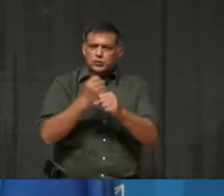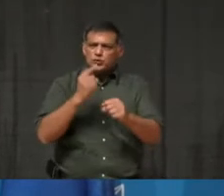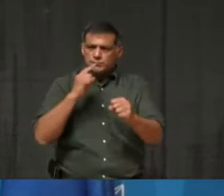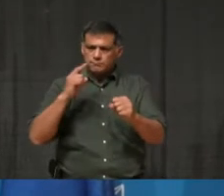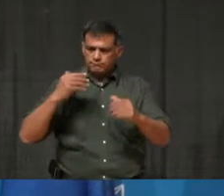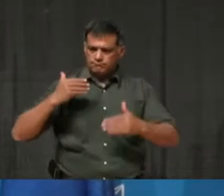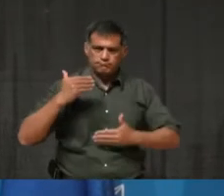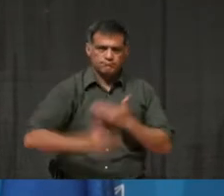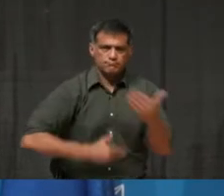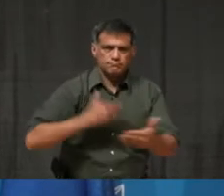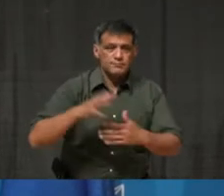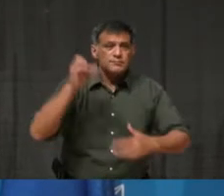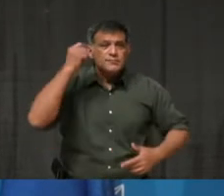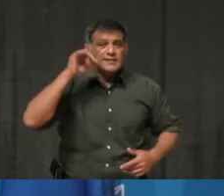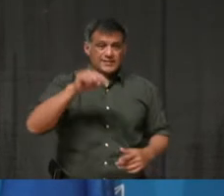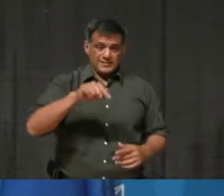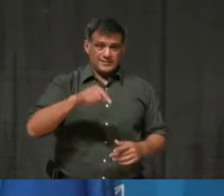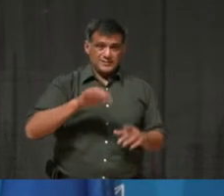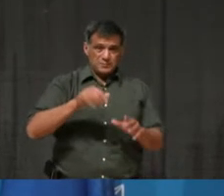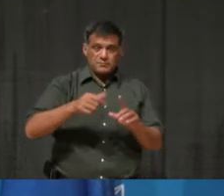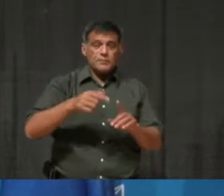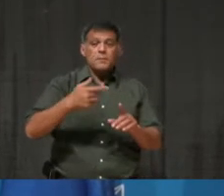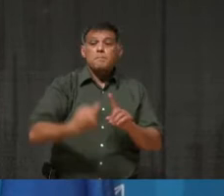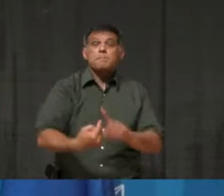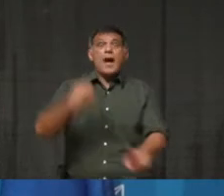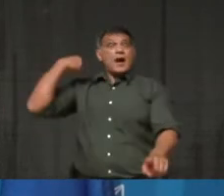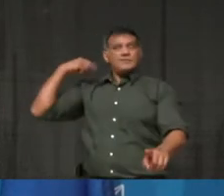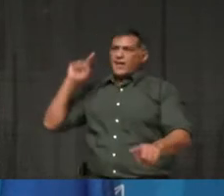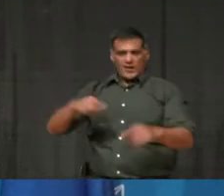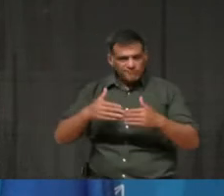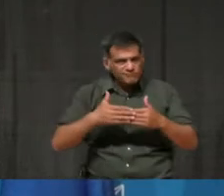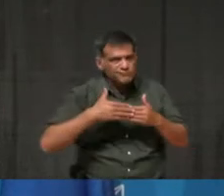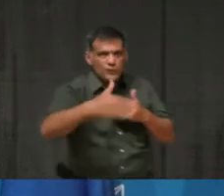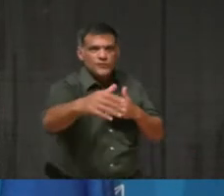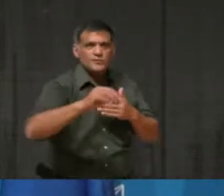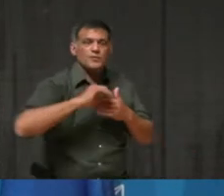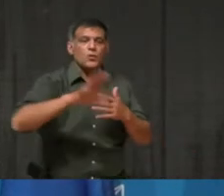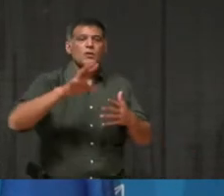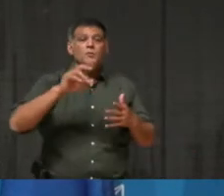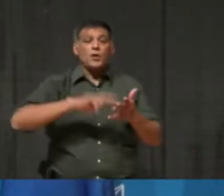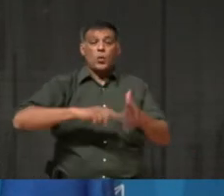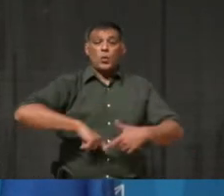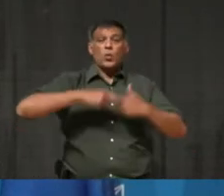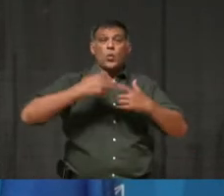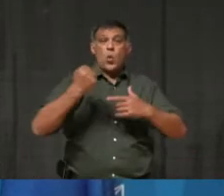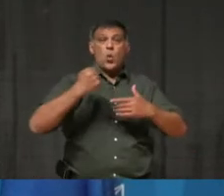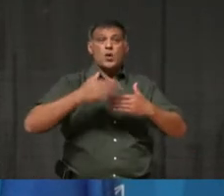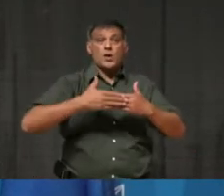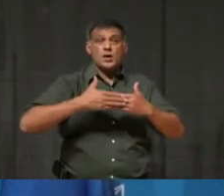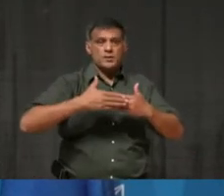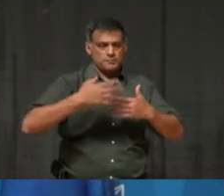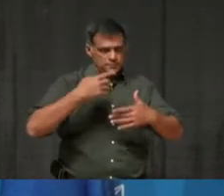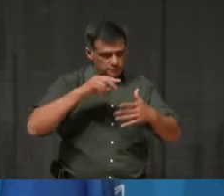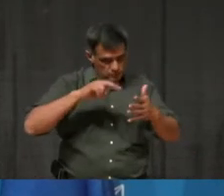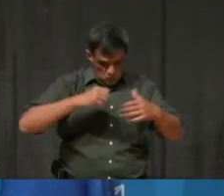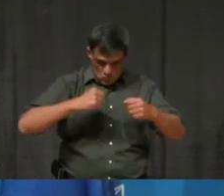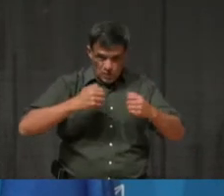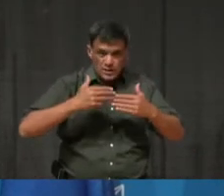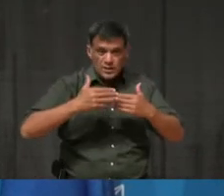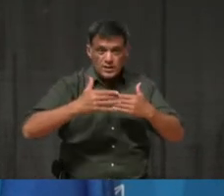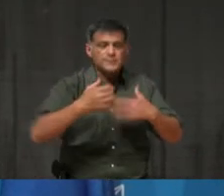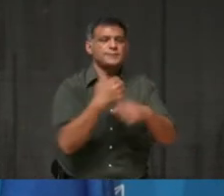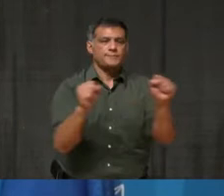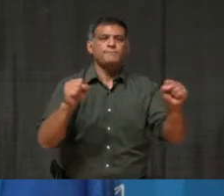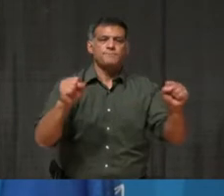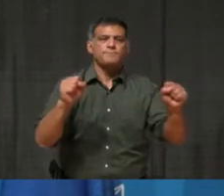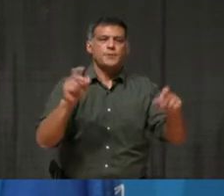This is a necessary pause to keep each other safe and beat back this disease. So let's take care of each